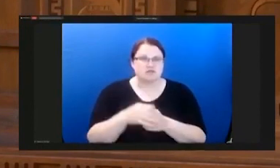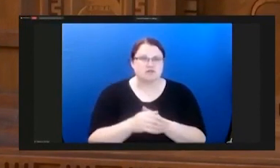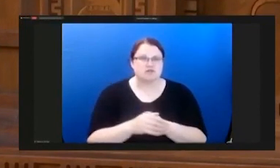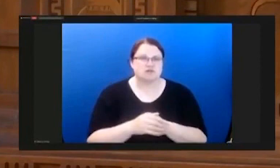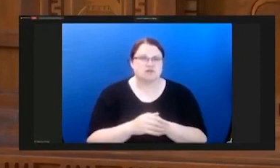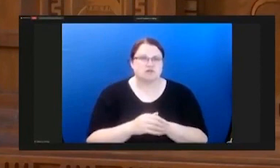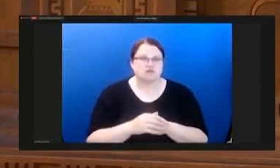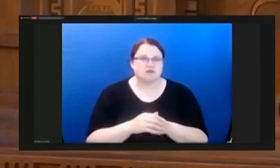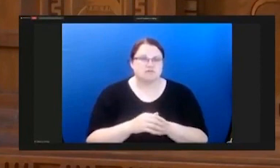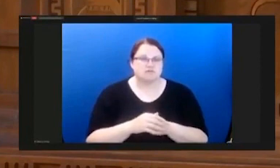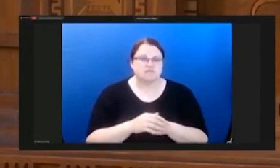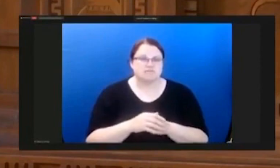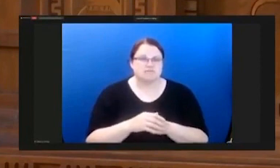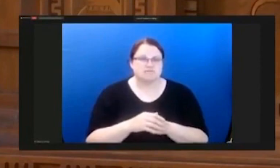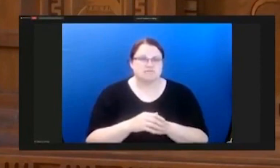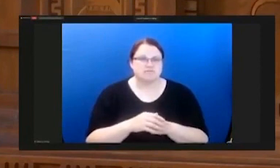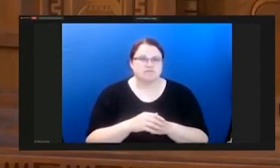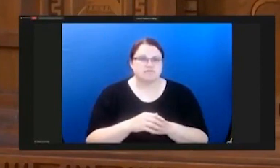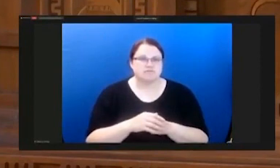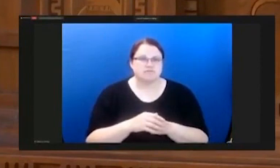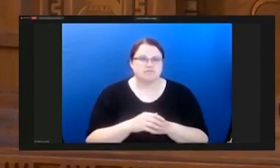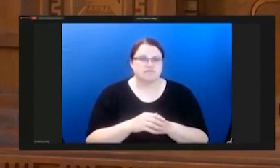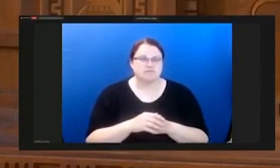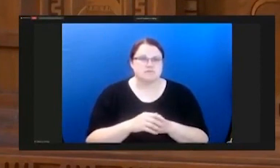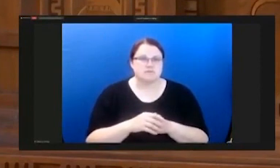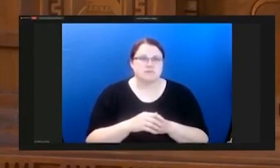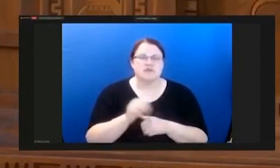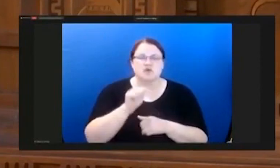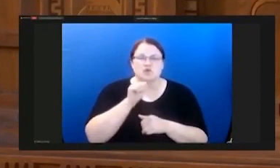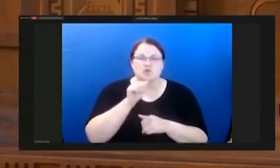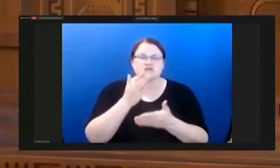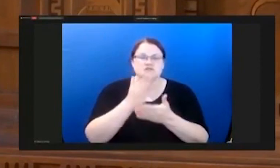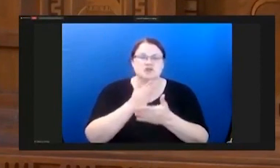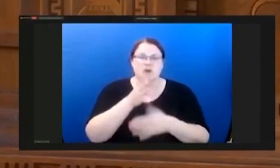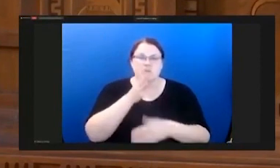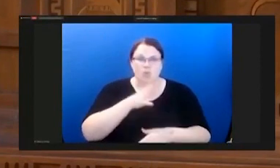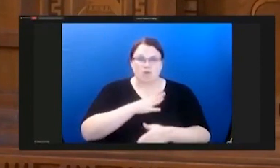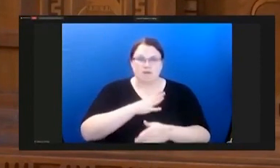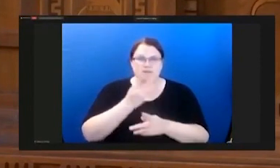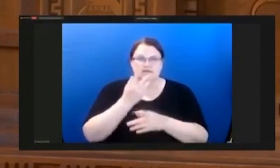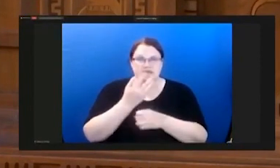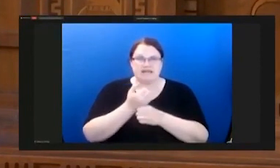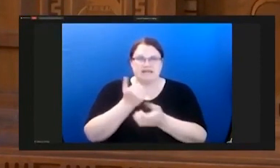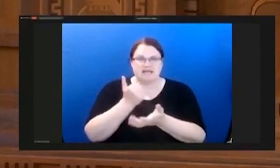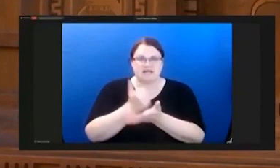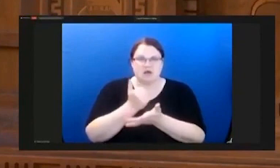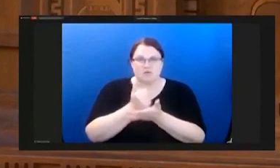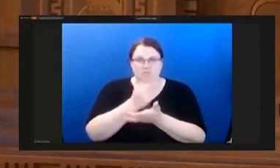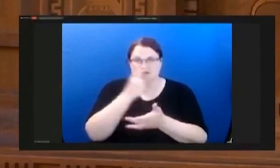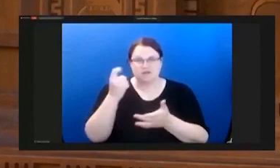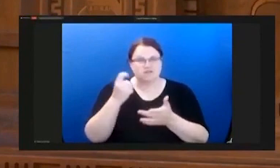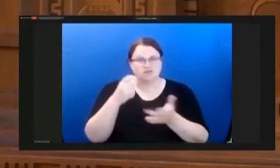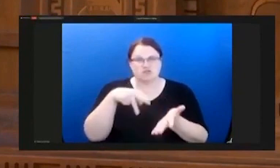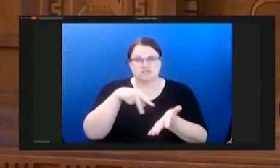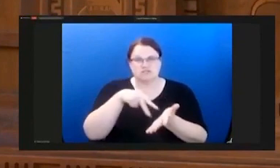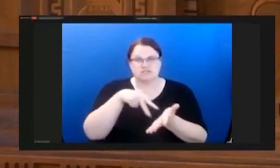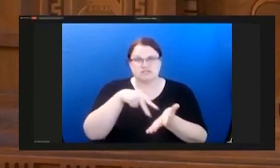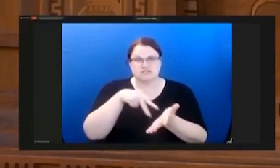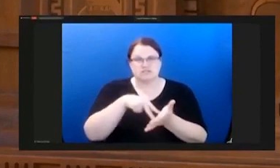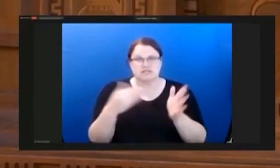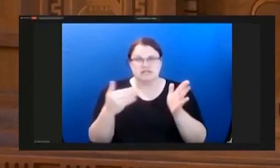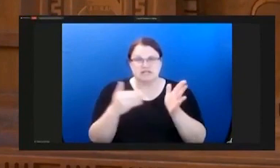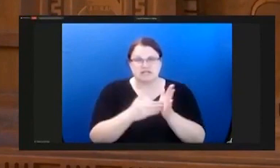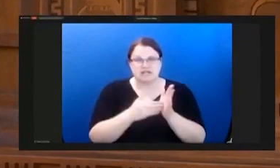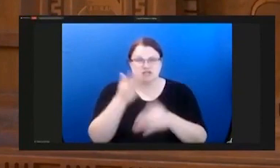processes of women getting help at these pregnancy centers. Because you'll be standing in opposition to God. Support them. Don't